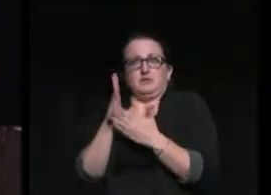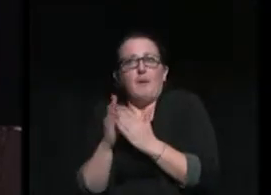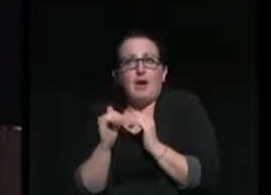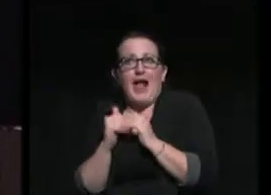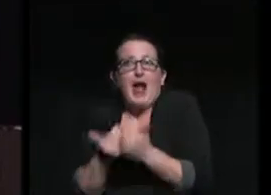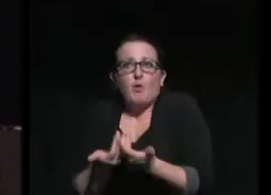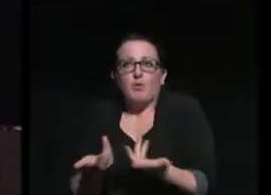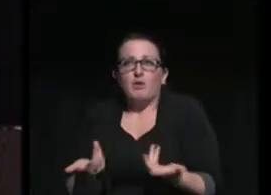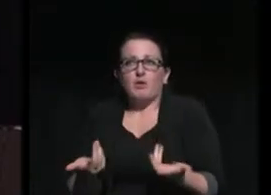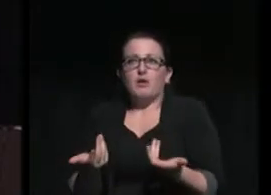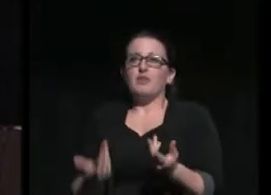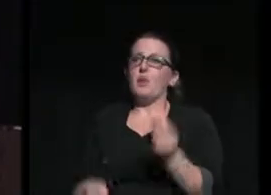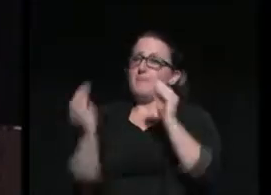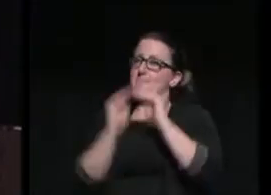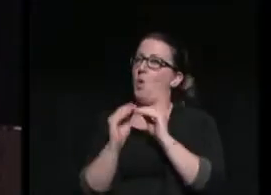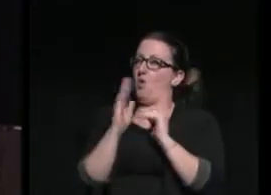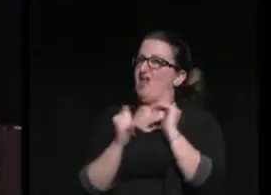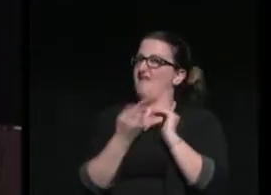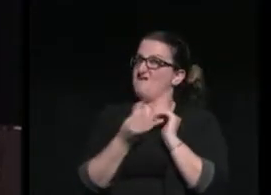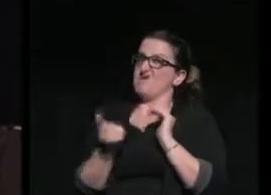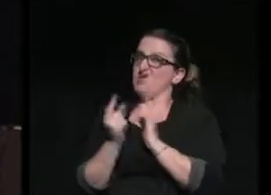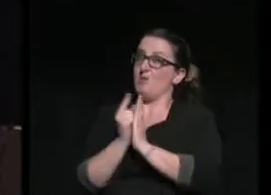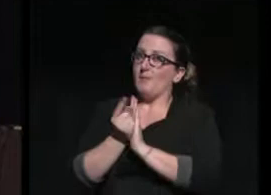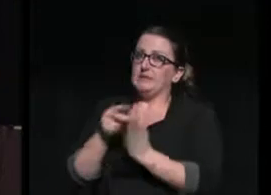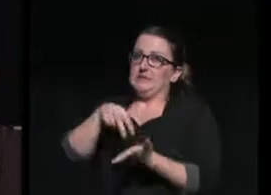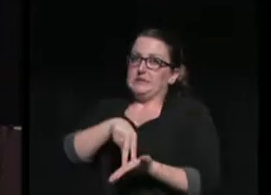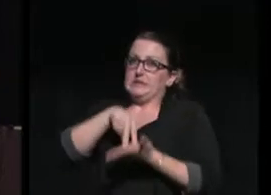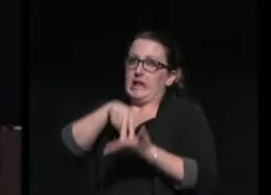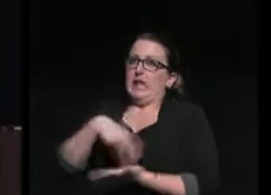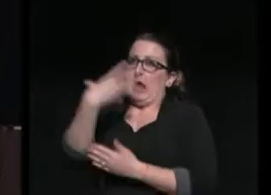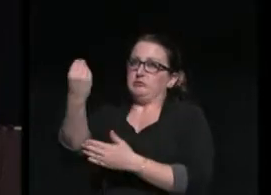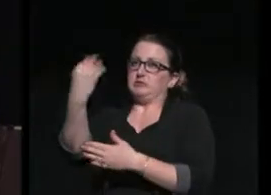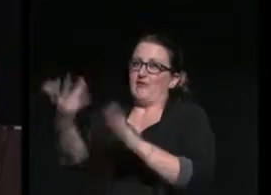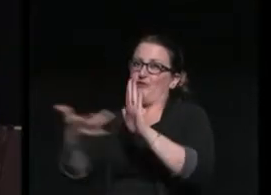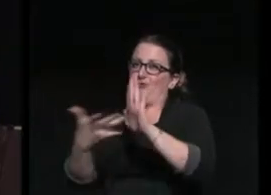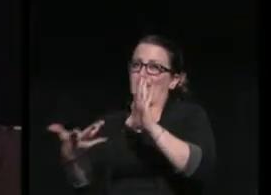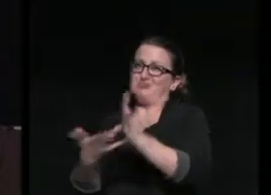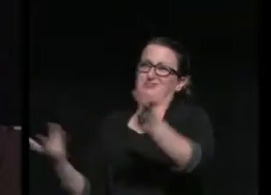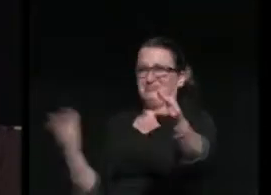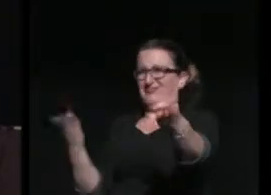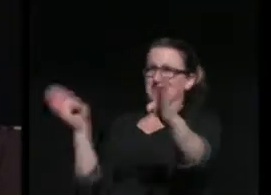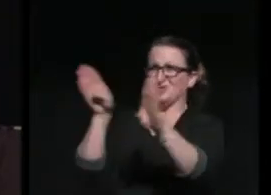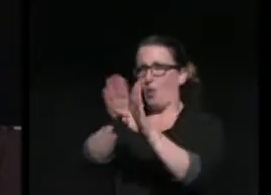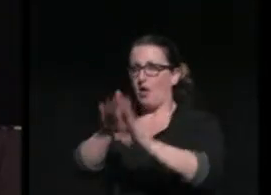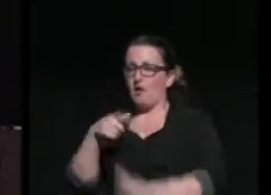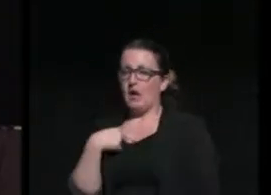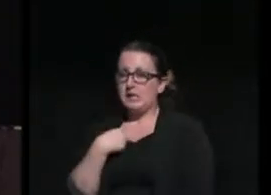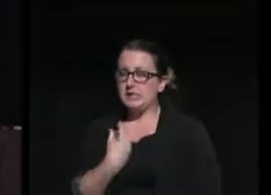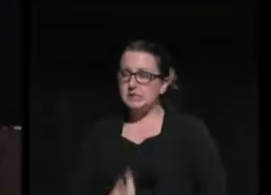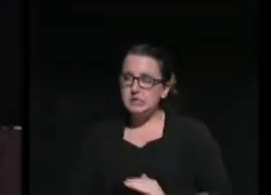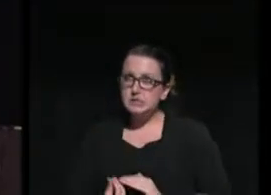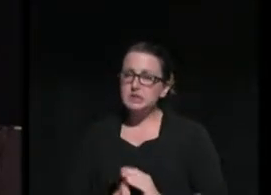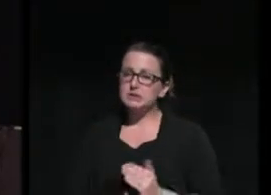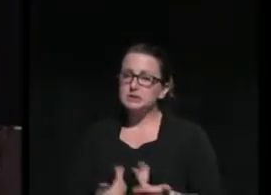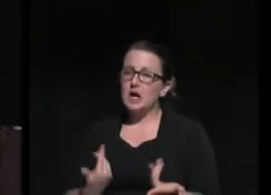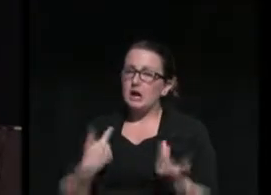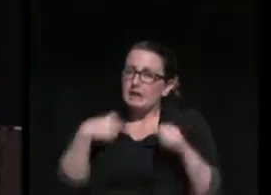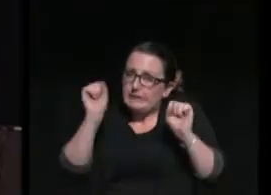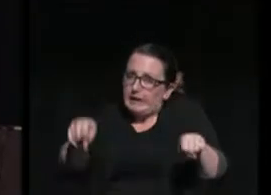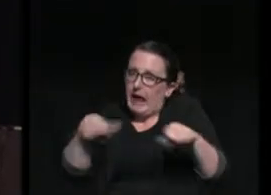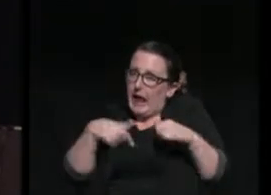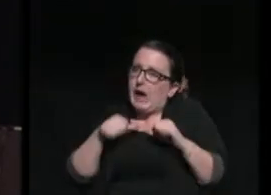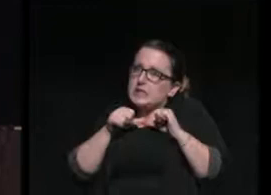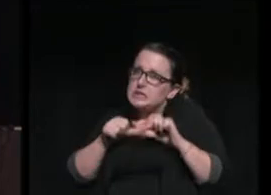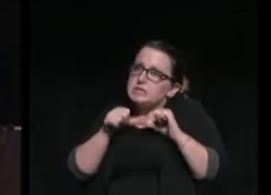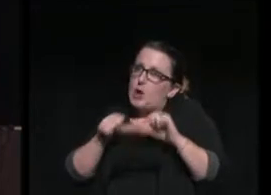There were more than a few moments standing outside a freshly shut door when I questioned whether I had it in me to knock on the next one.